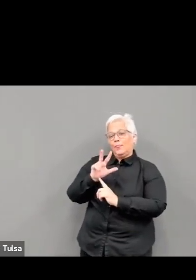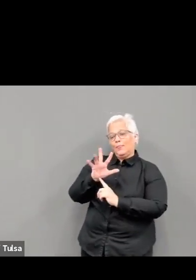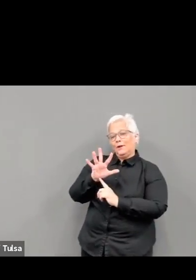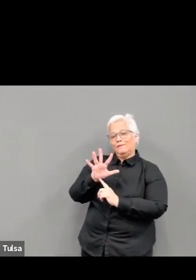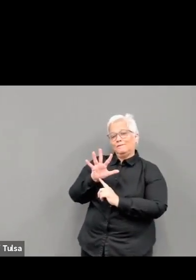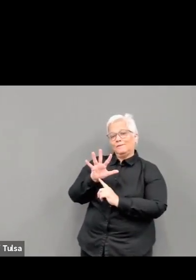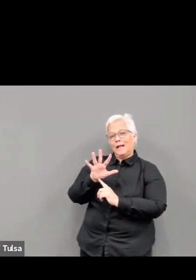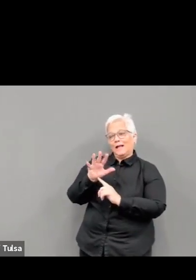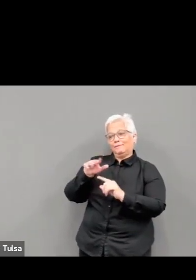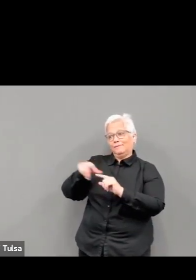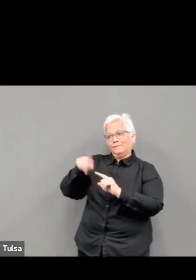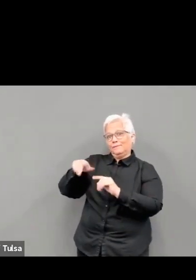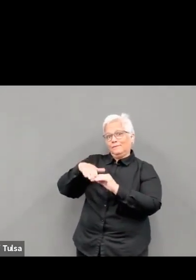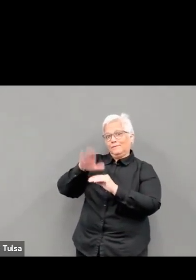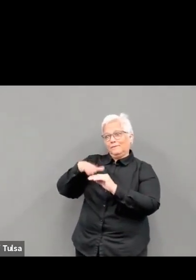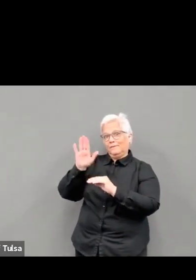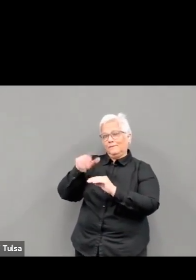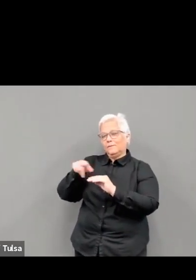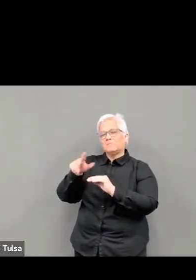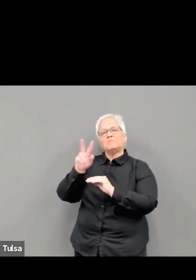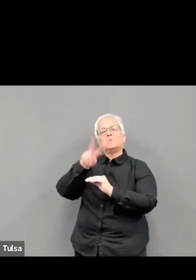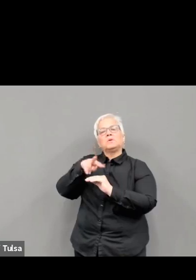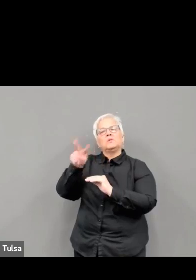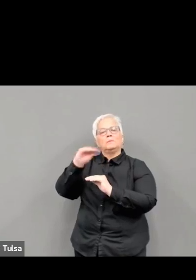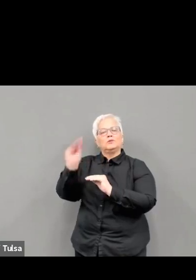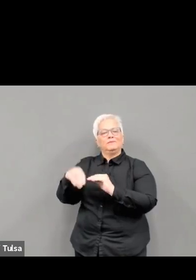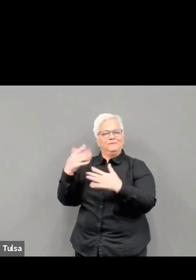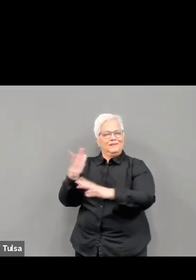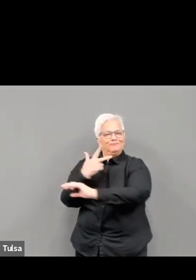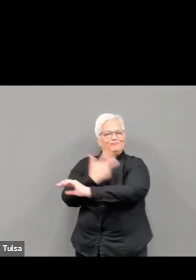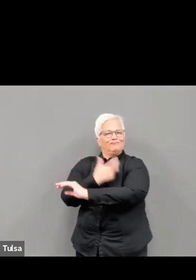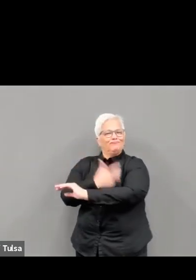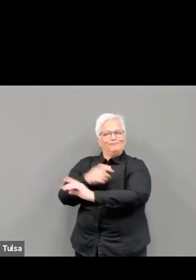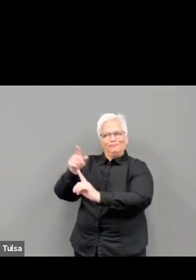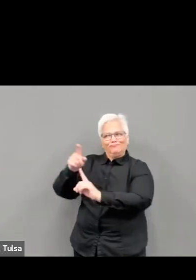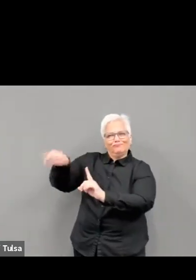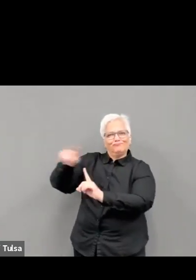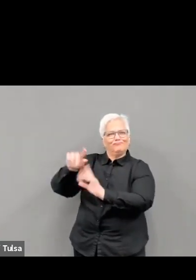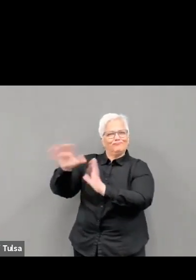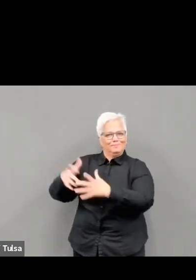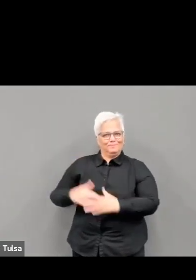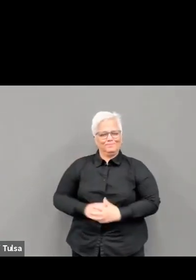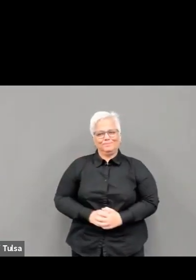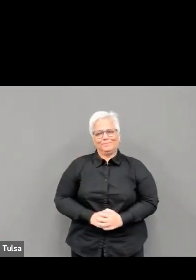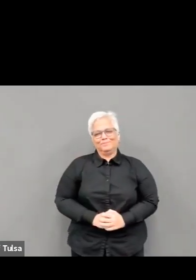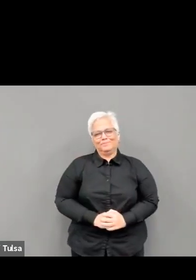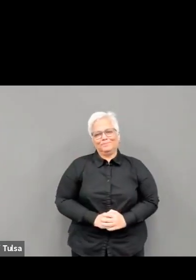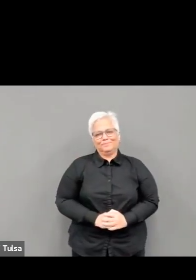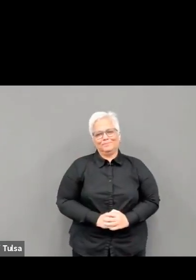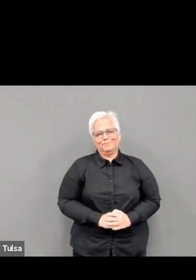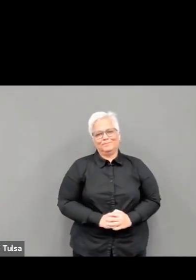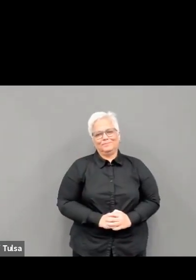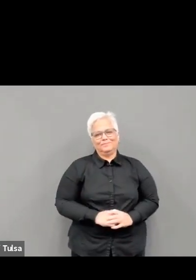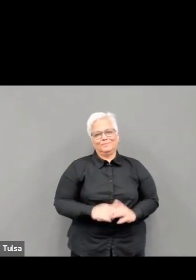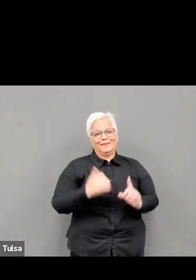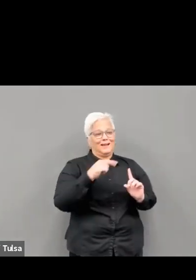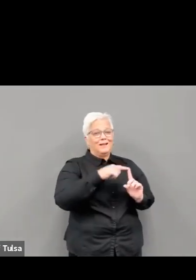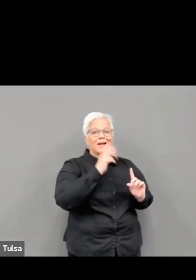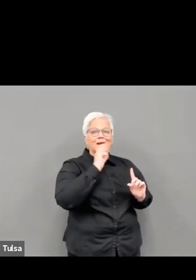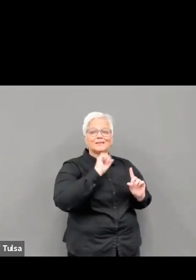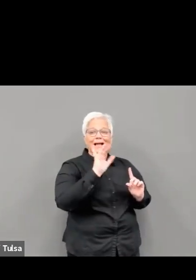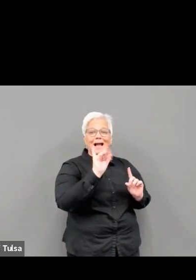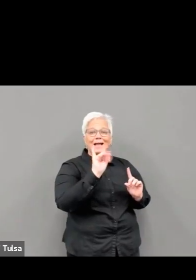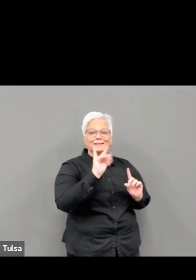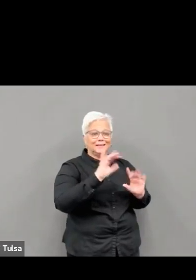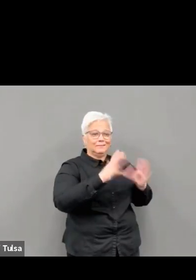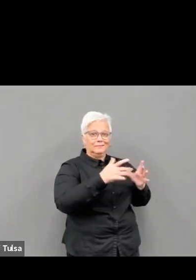.1% have completed the series. Appointments are required to receive the vaccine at the THC vaccine clinic at the lower level